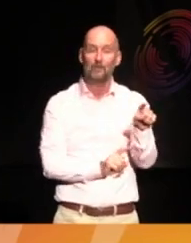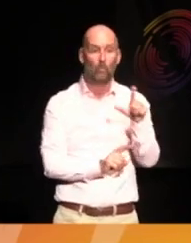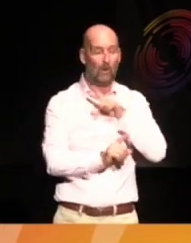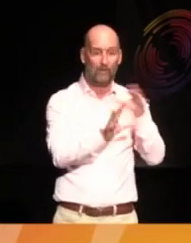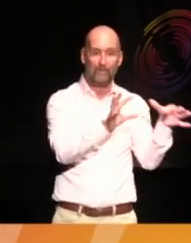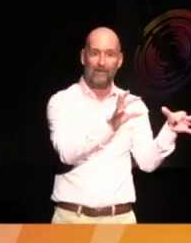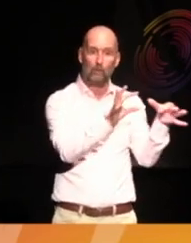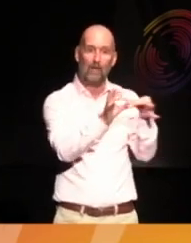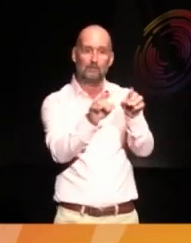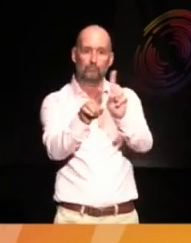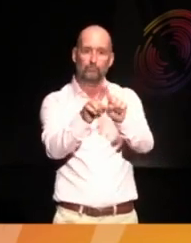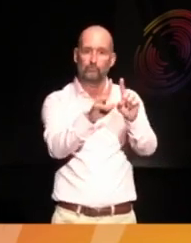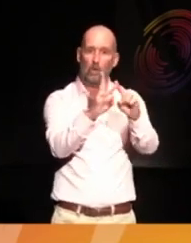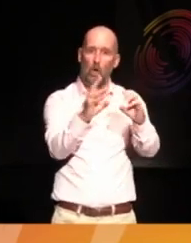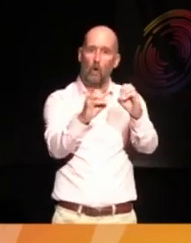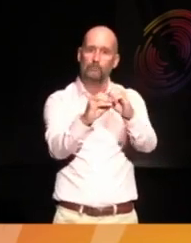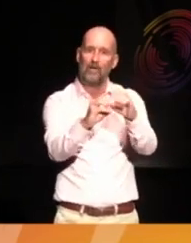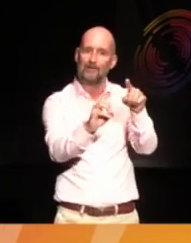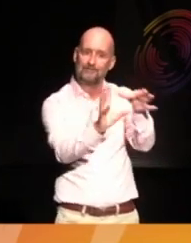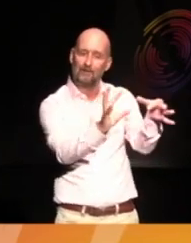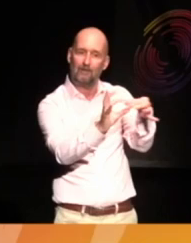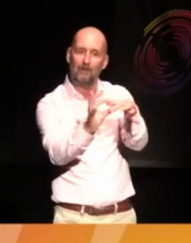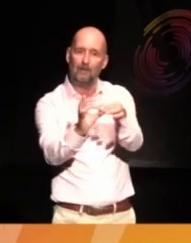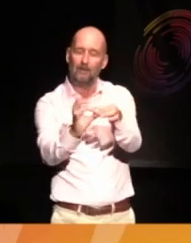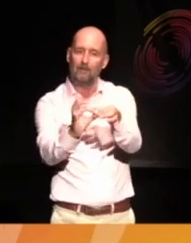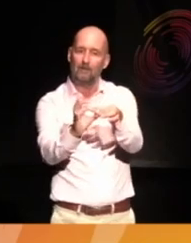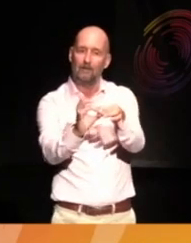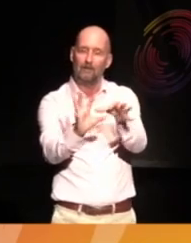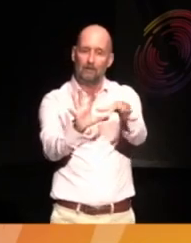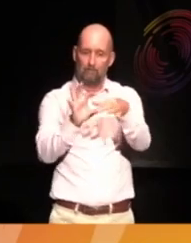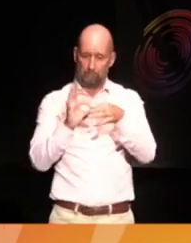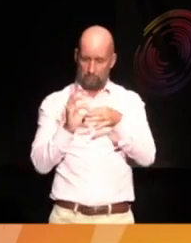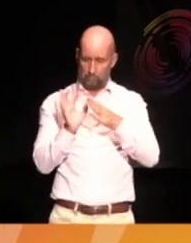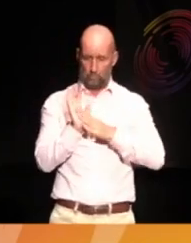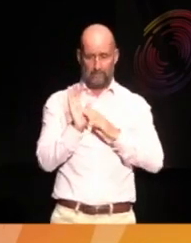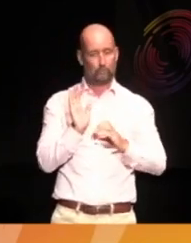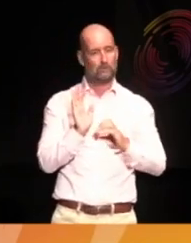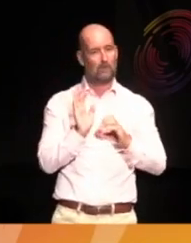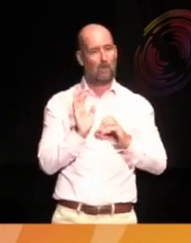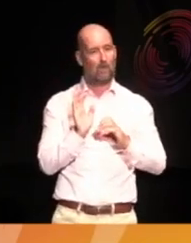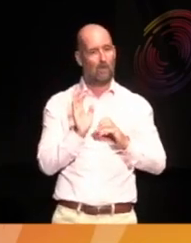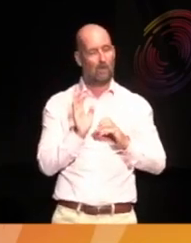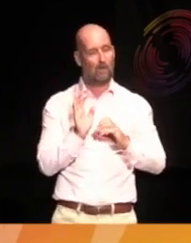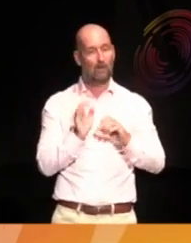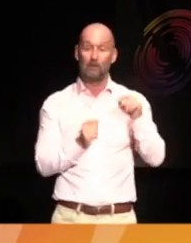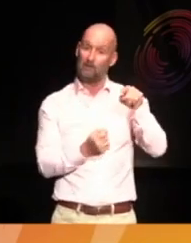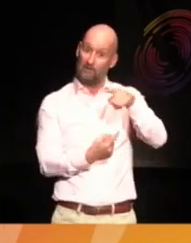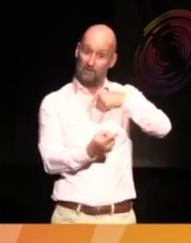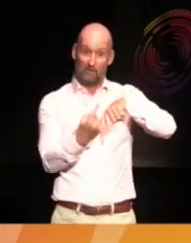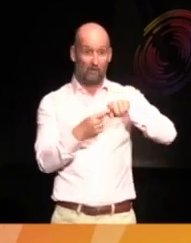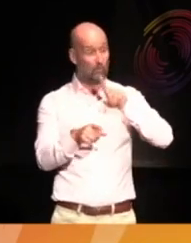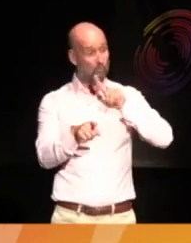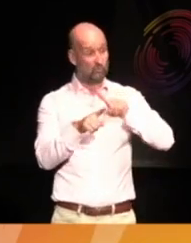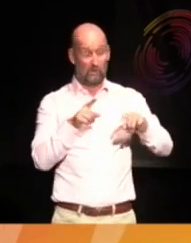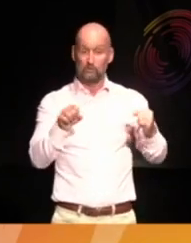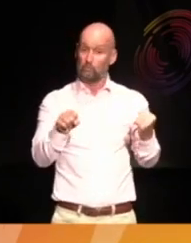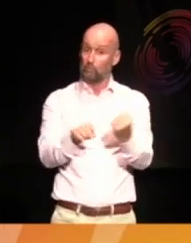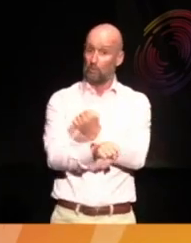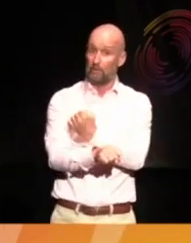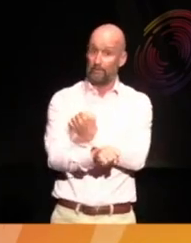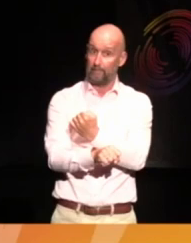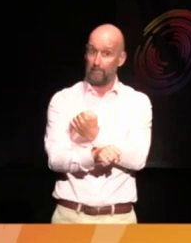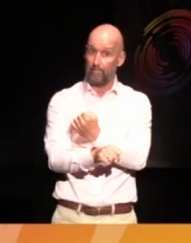connected to these collections and through that connection to Manchester. And so that's what we're trying to do is find